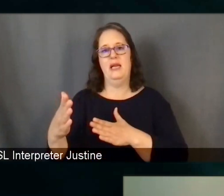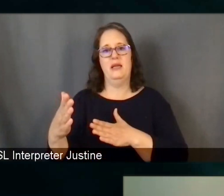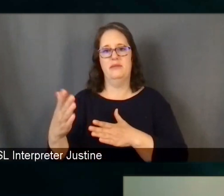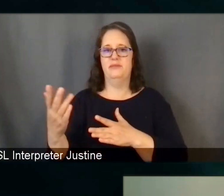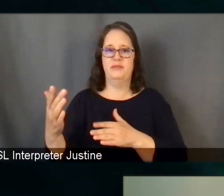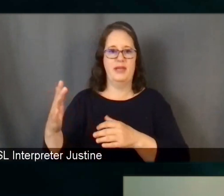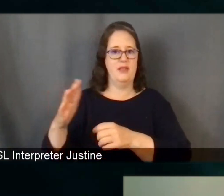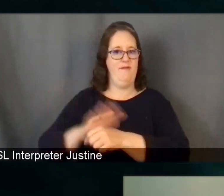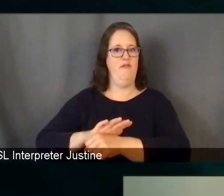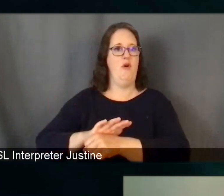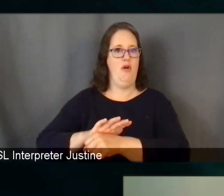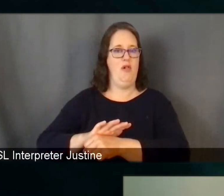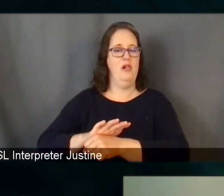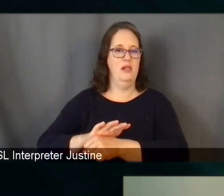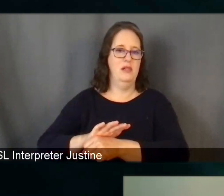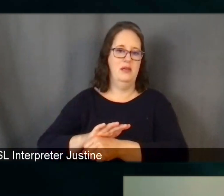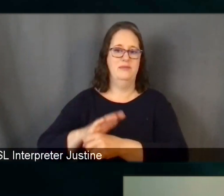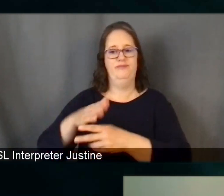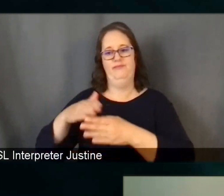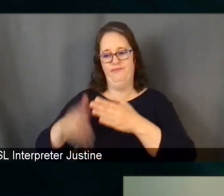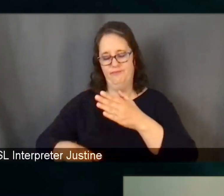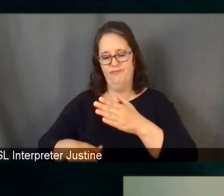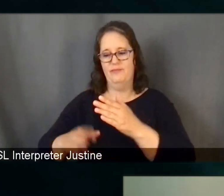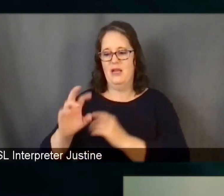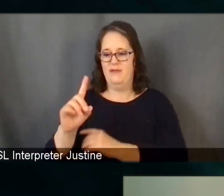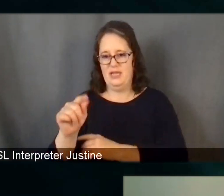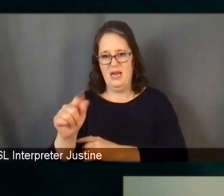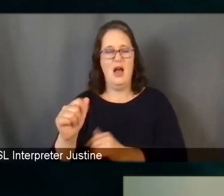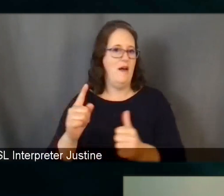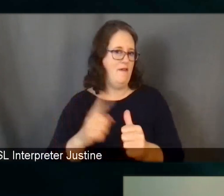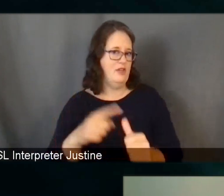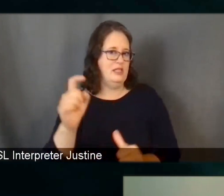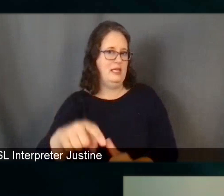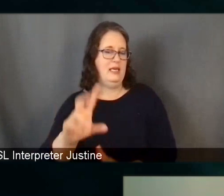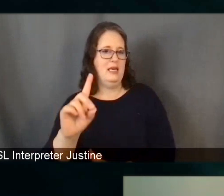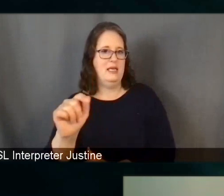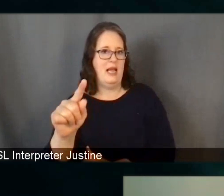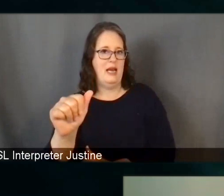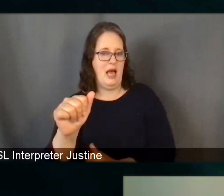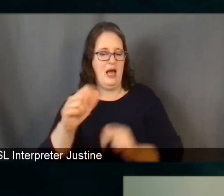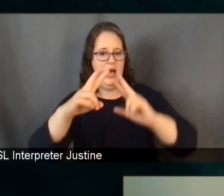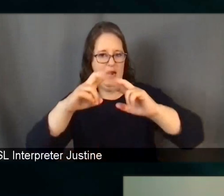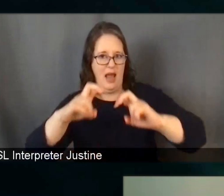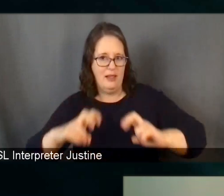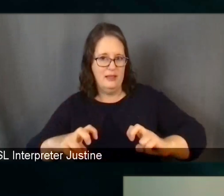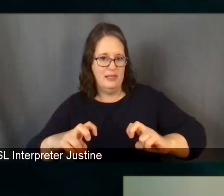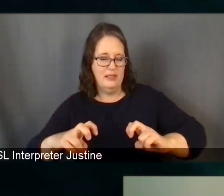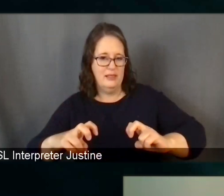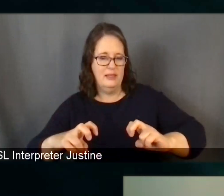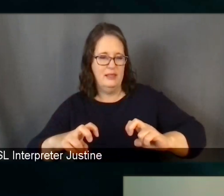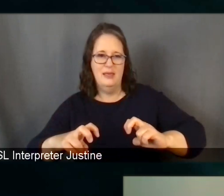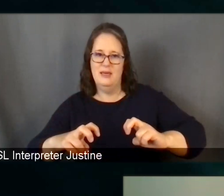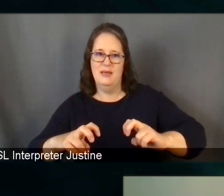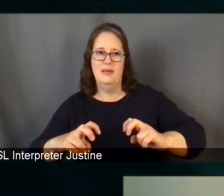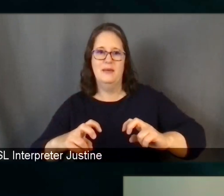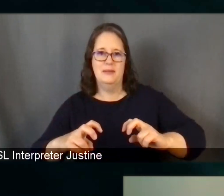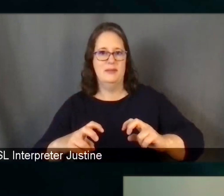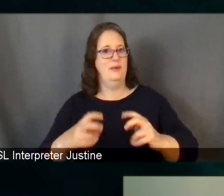the additional data analysis to complete their packet. So it's really hard to say at this point.